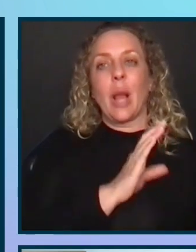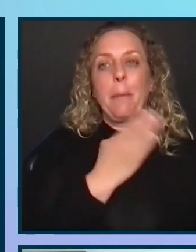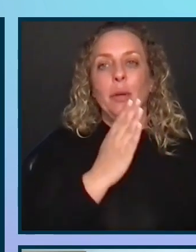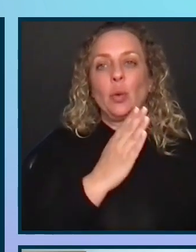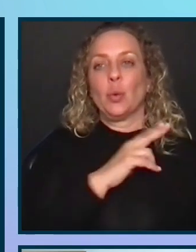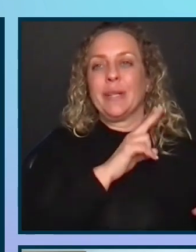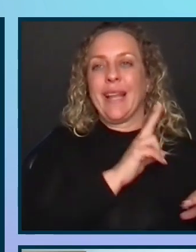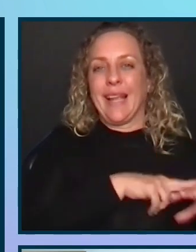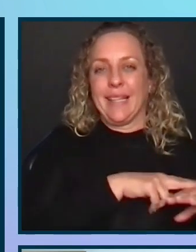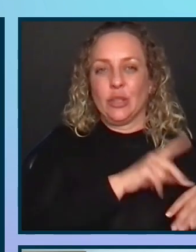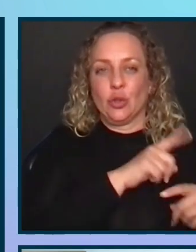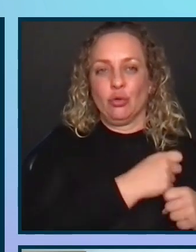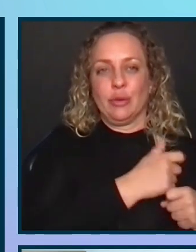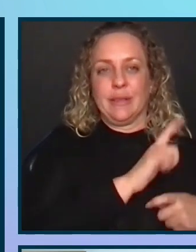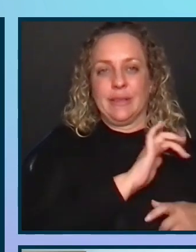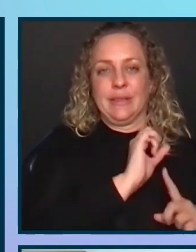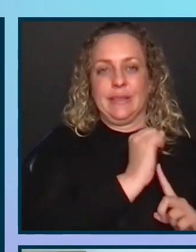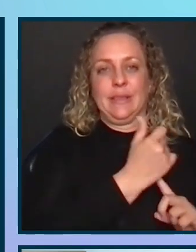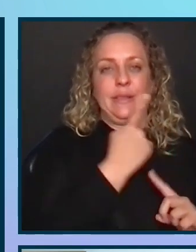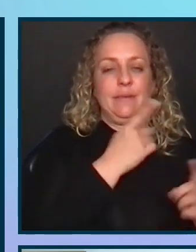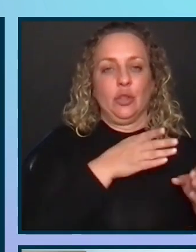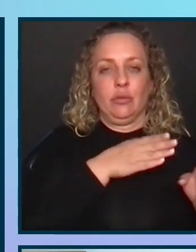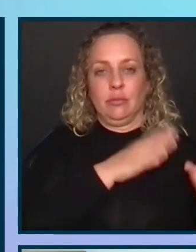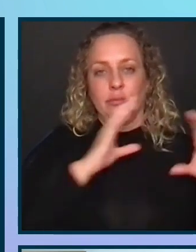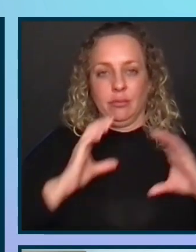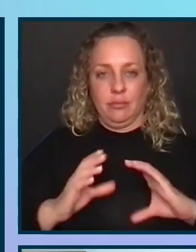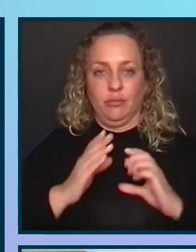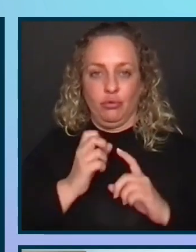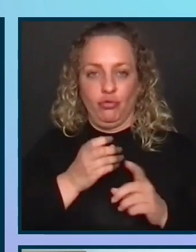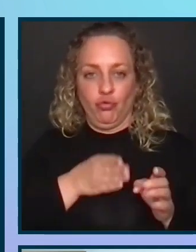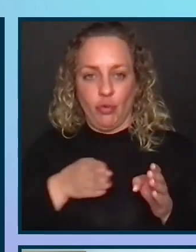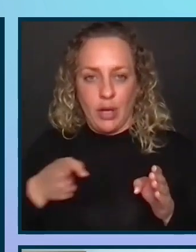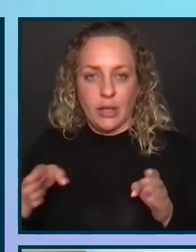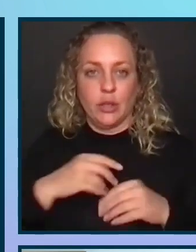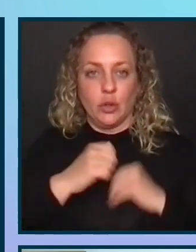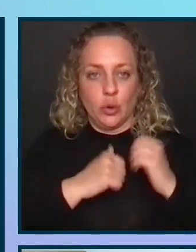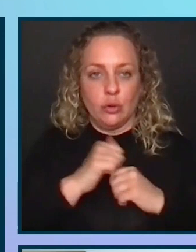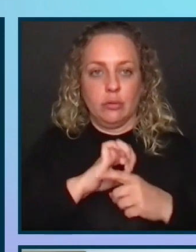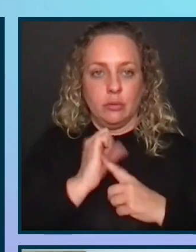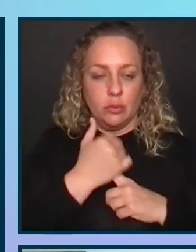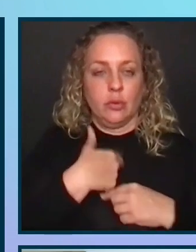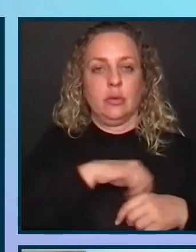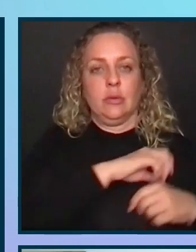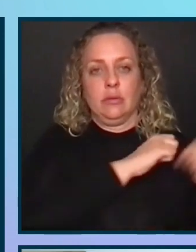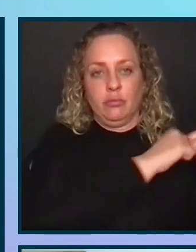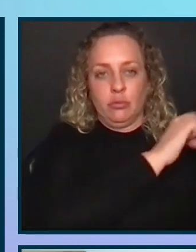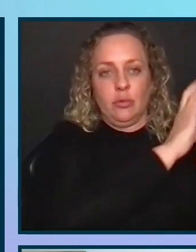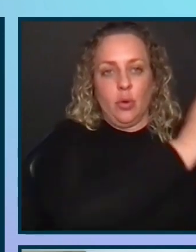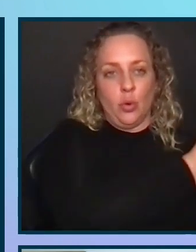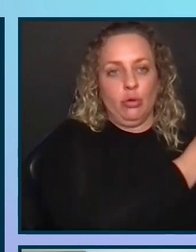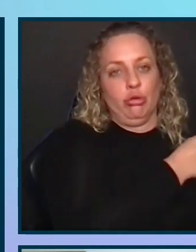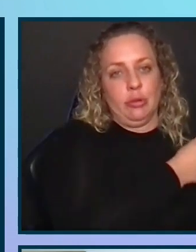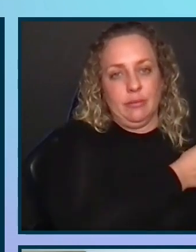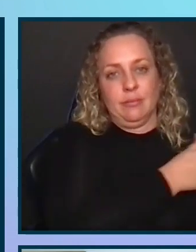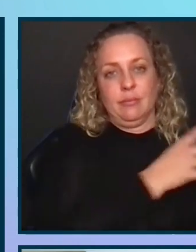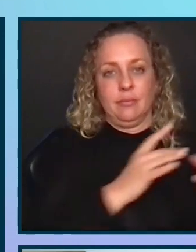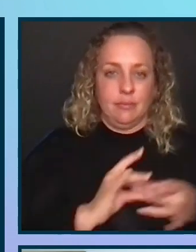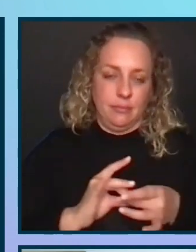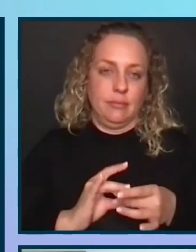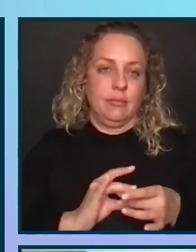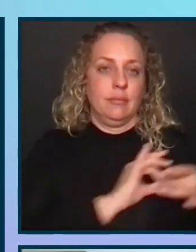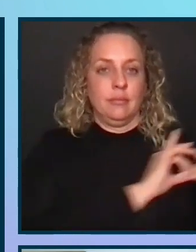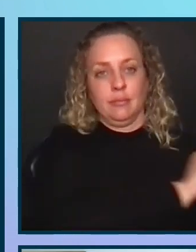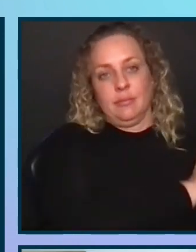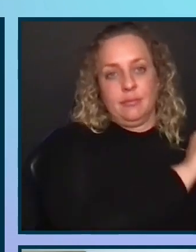conditions which implementing the strategy. So the strategy embodies the culture, the structure, the environment, and the context it operates. Culture